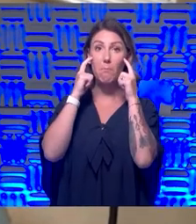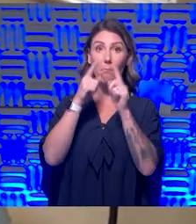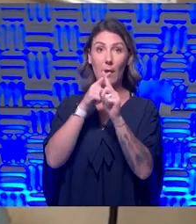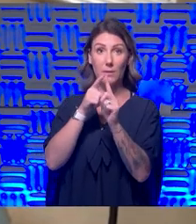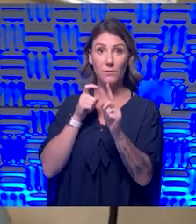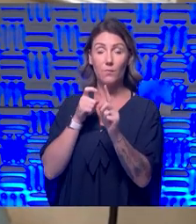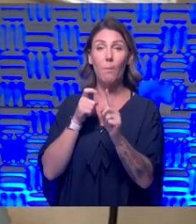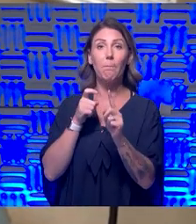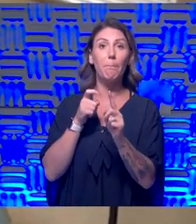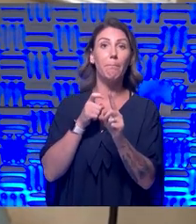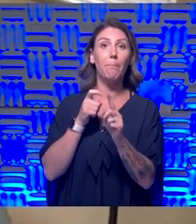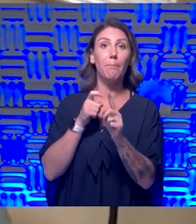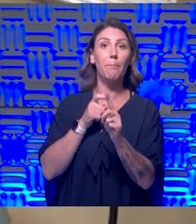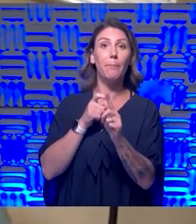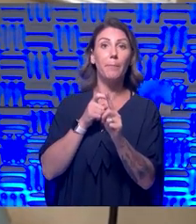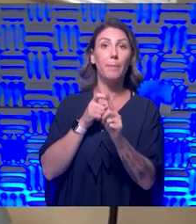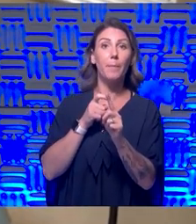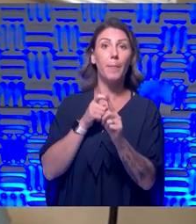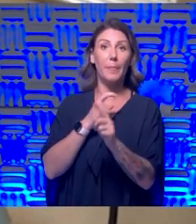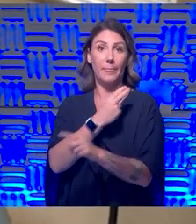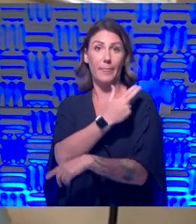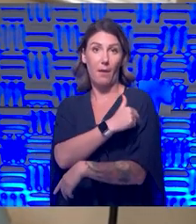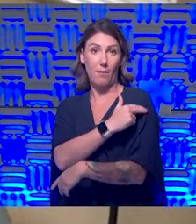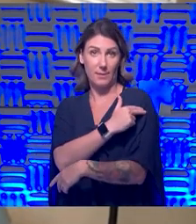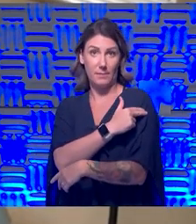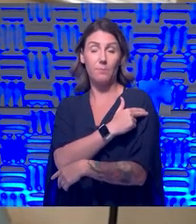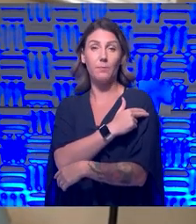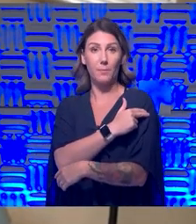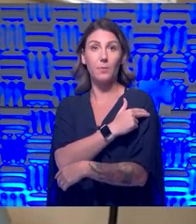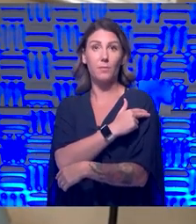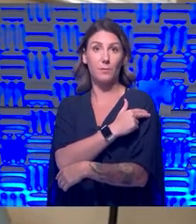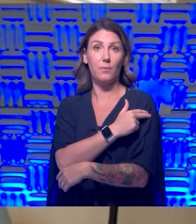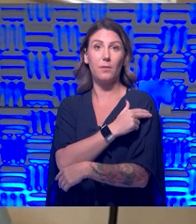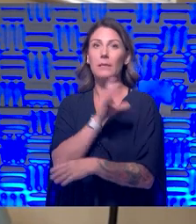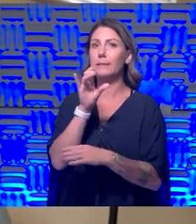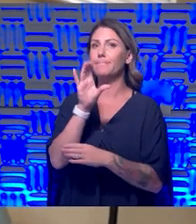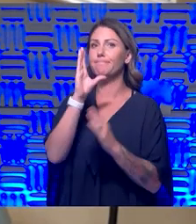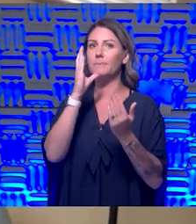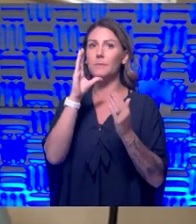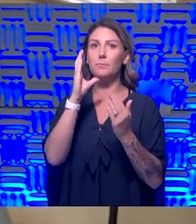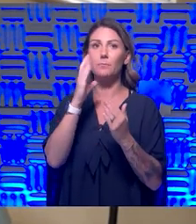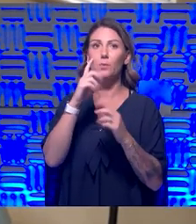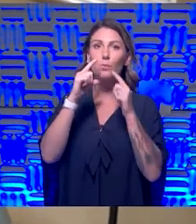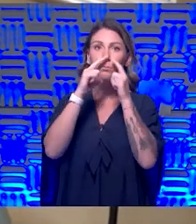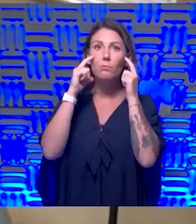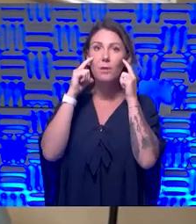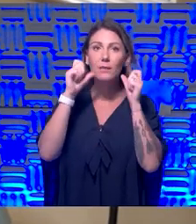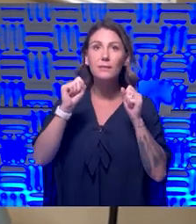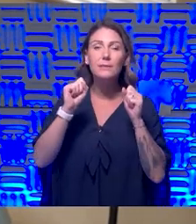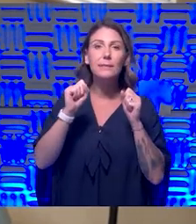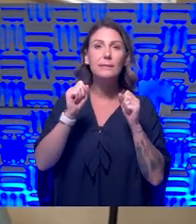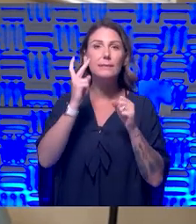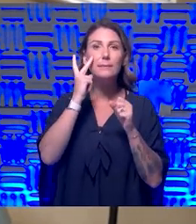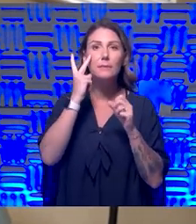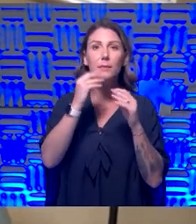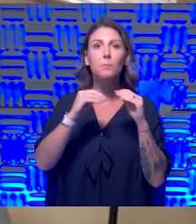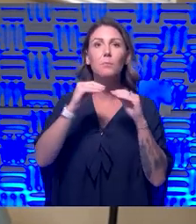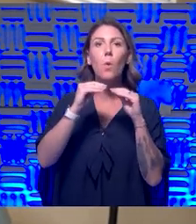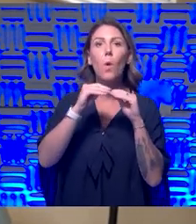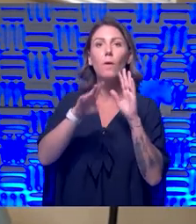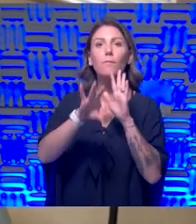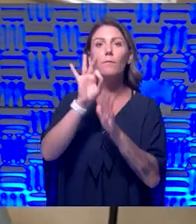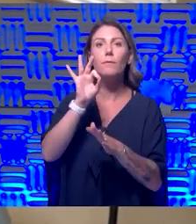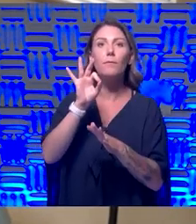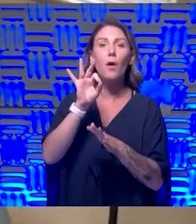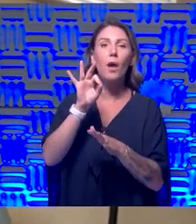um, from the hospital. Um, it's similar to mass that now I think you can find more in the, um,